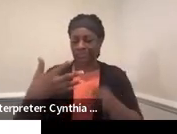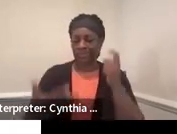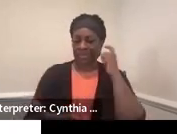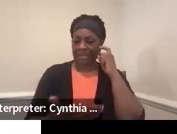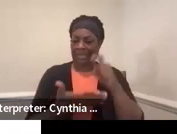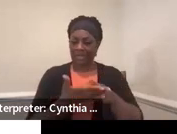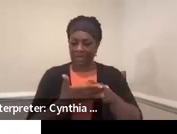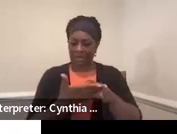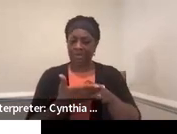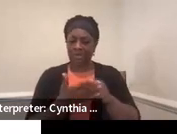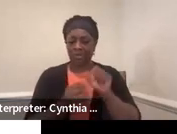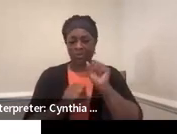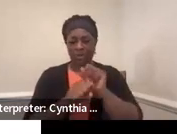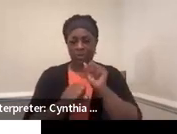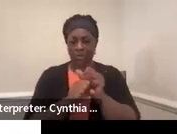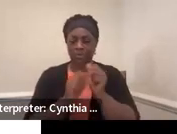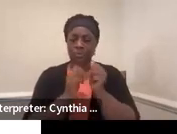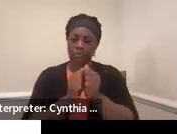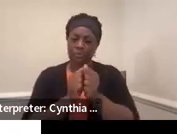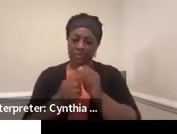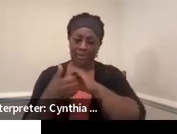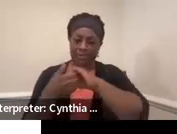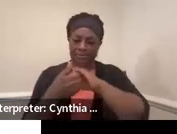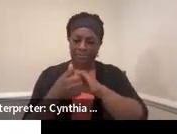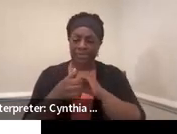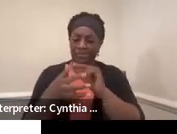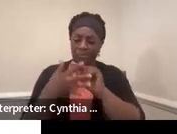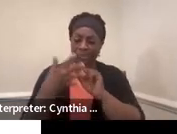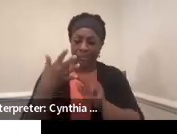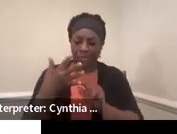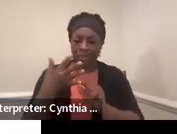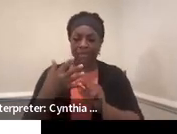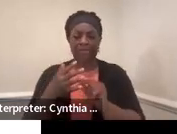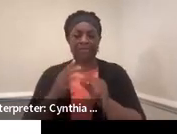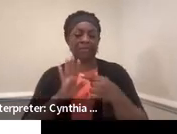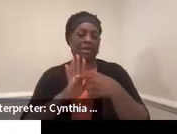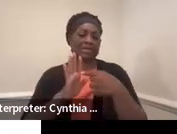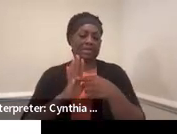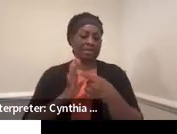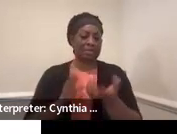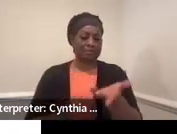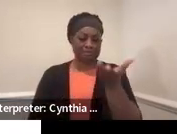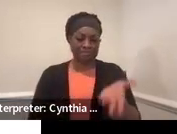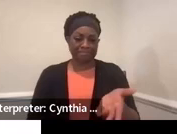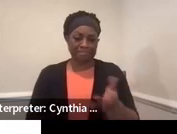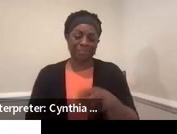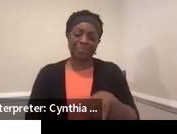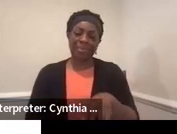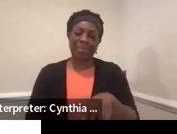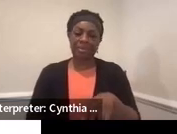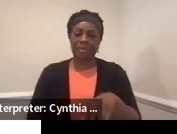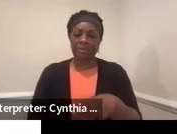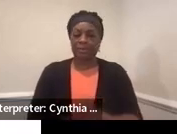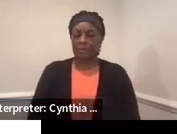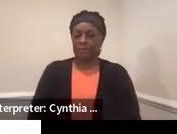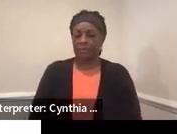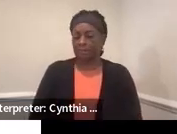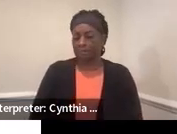work together in some instances. And this is a really good example of those,